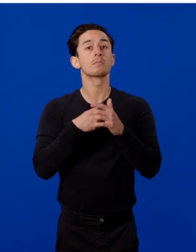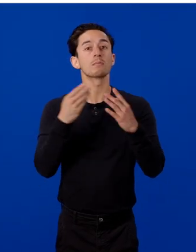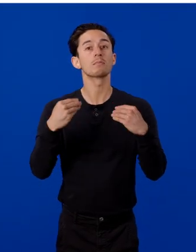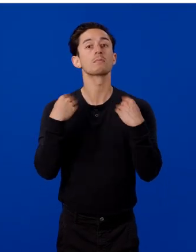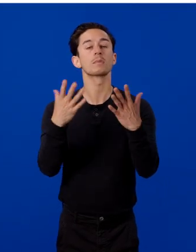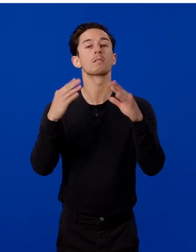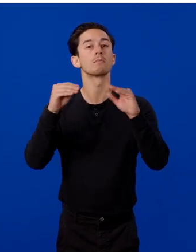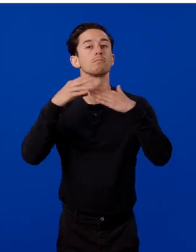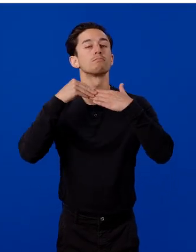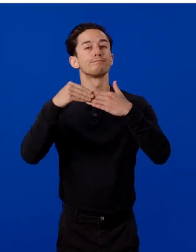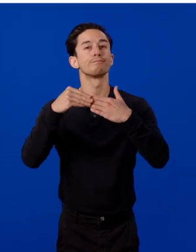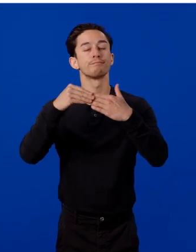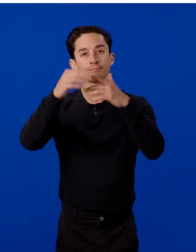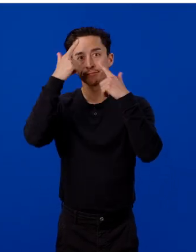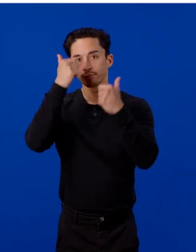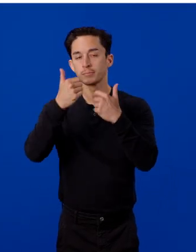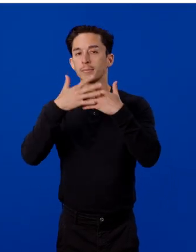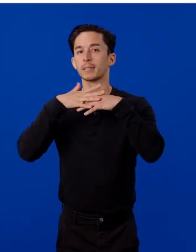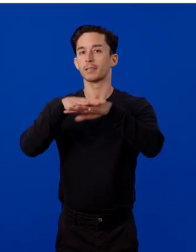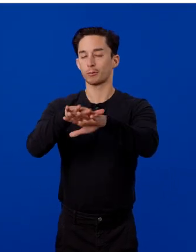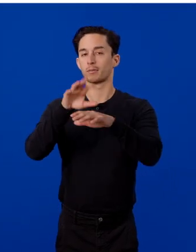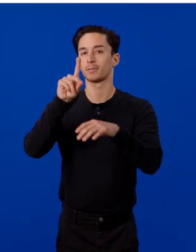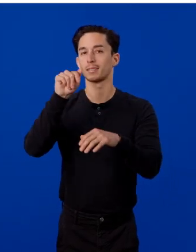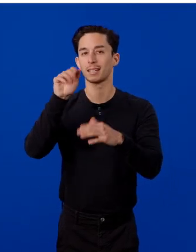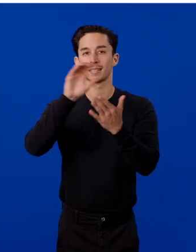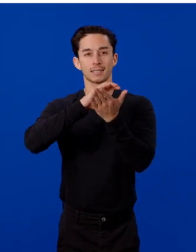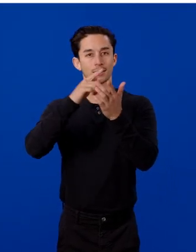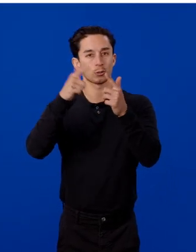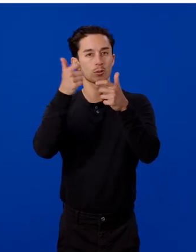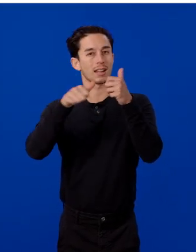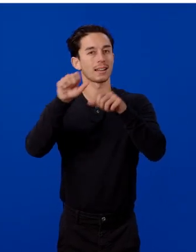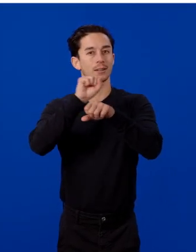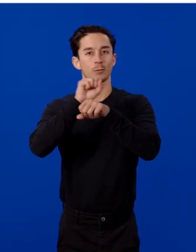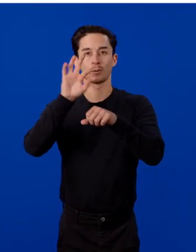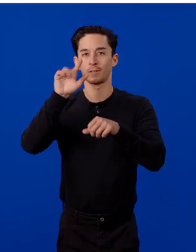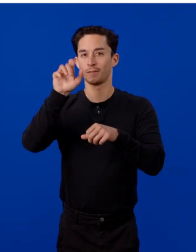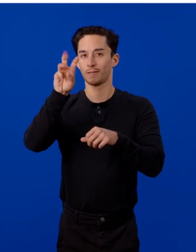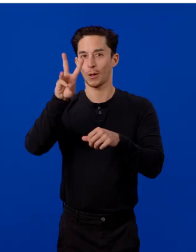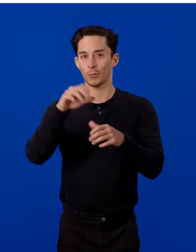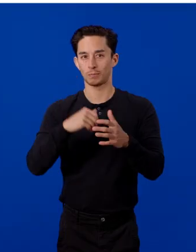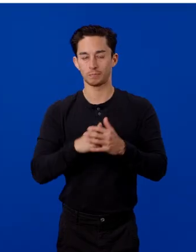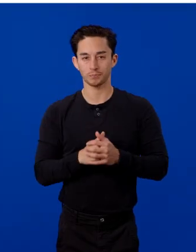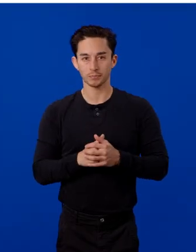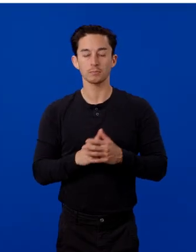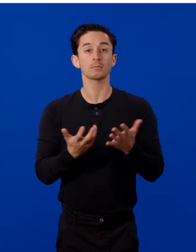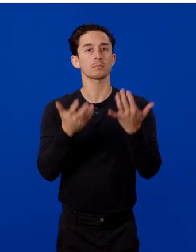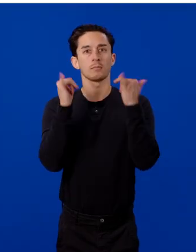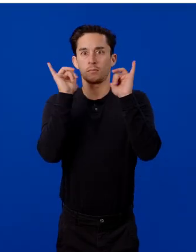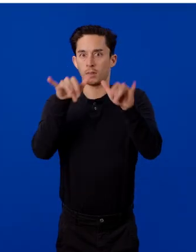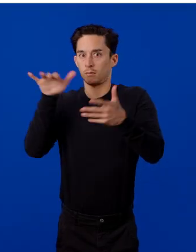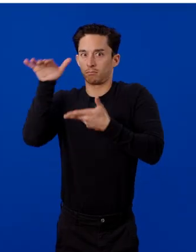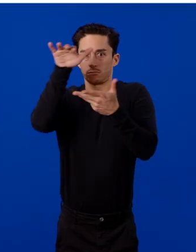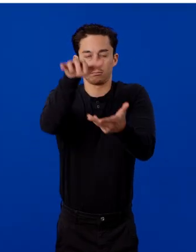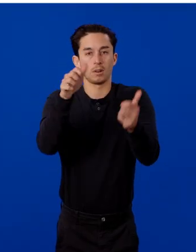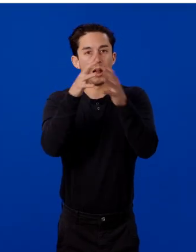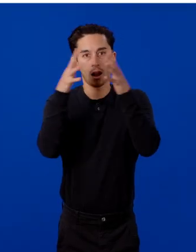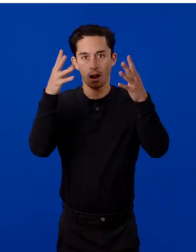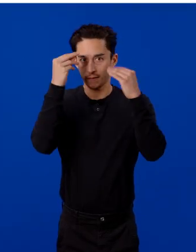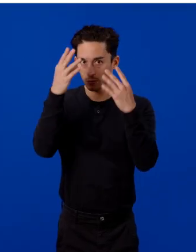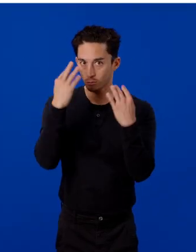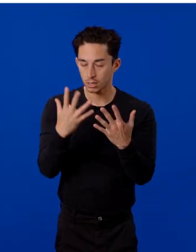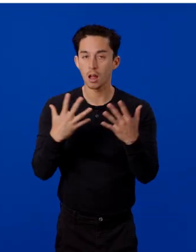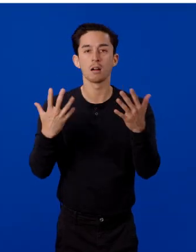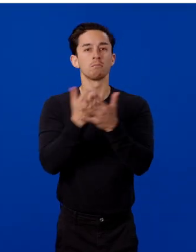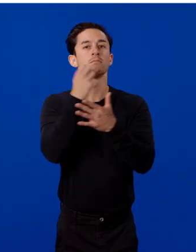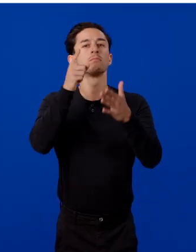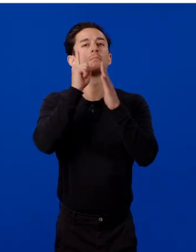flexibility for integrating these datasets into any workflow. So that was a lot of information. Let's take a moment